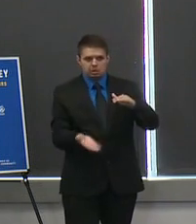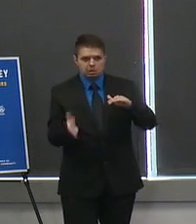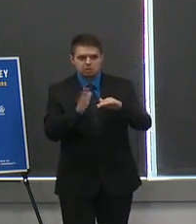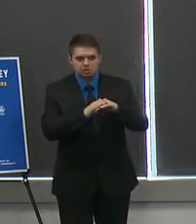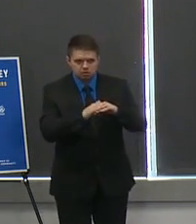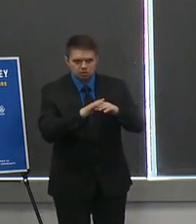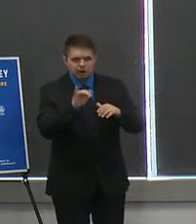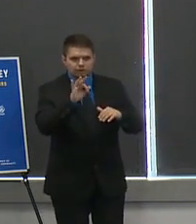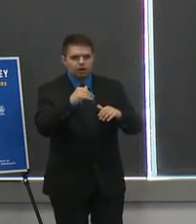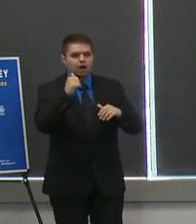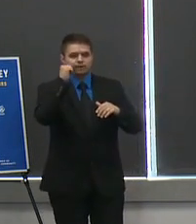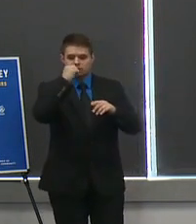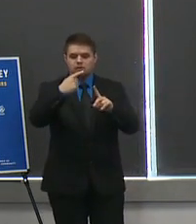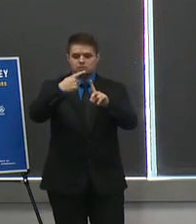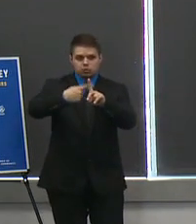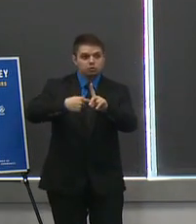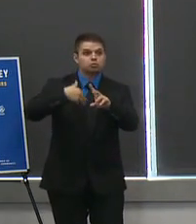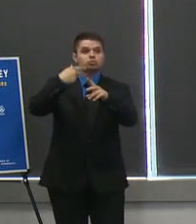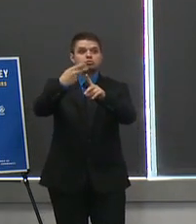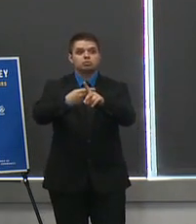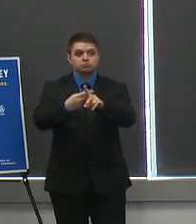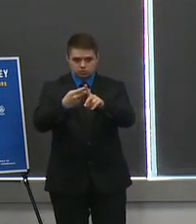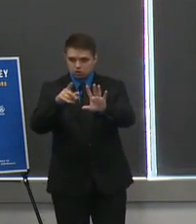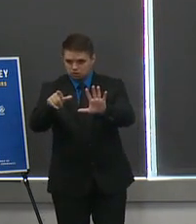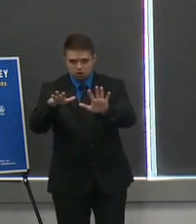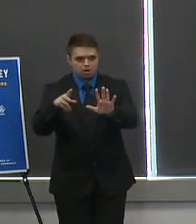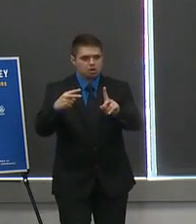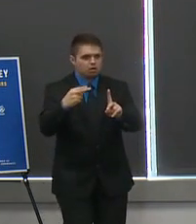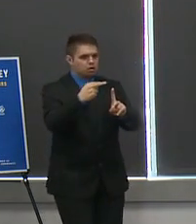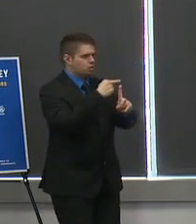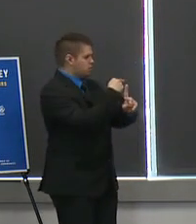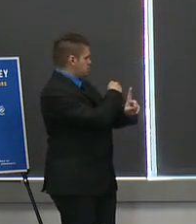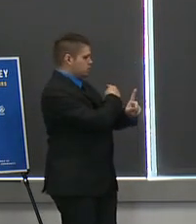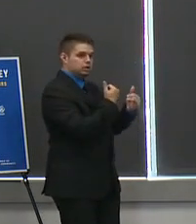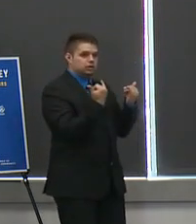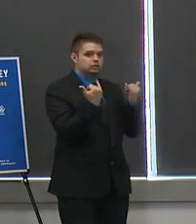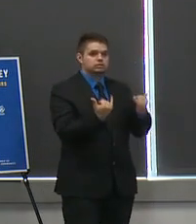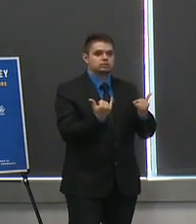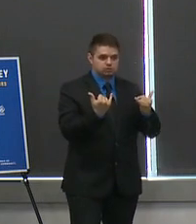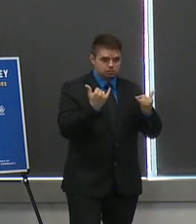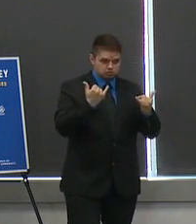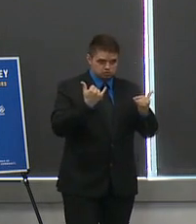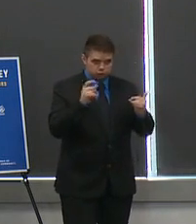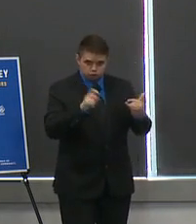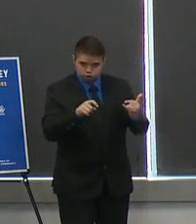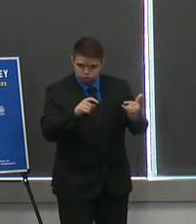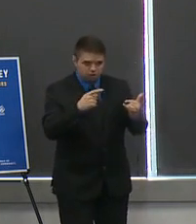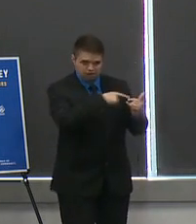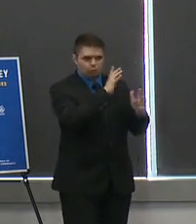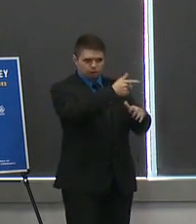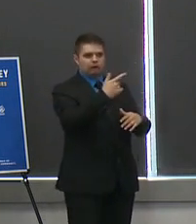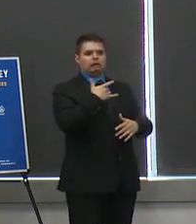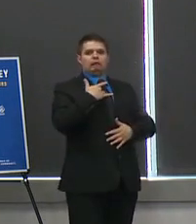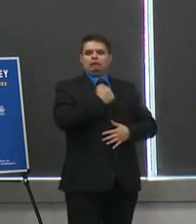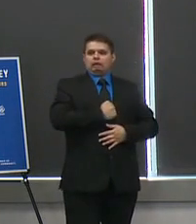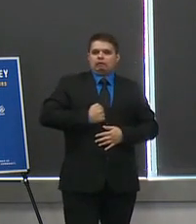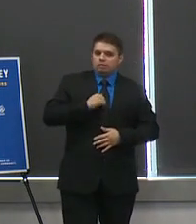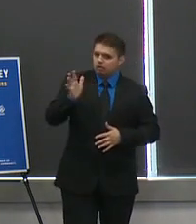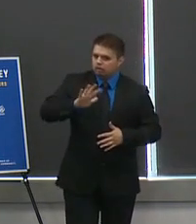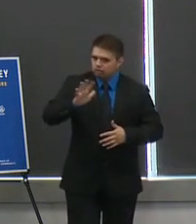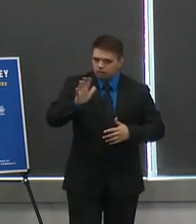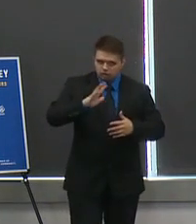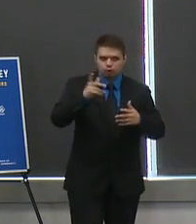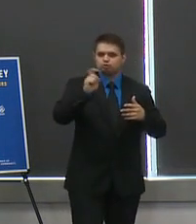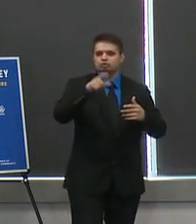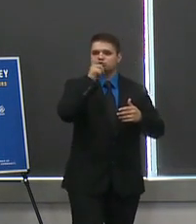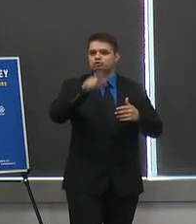be looking back on this moment and questioning whether we should have waited to reopen um particularly in light